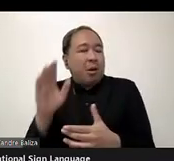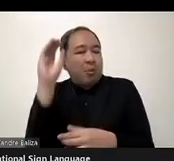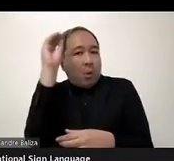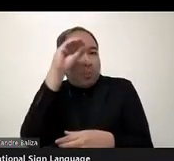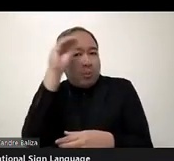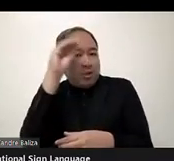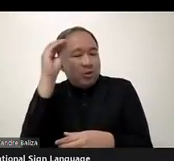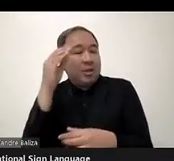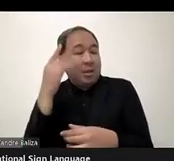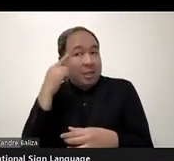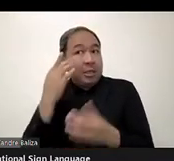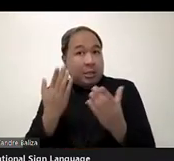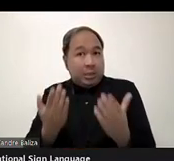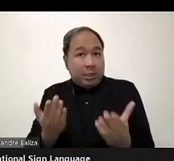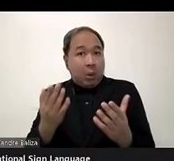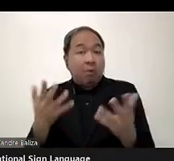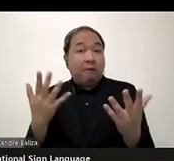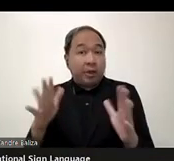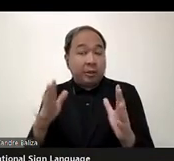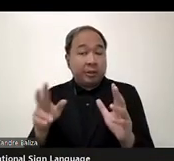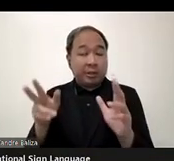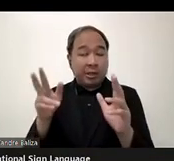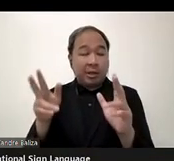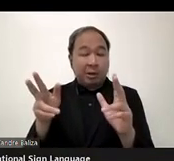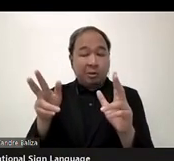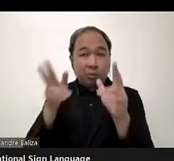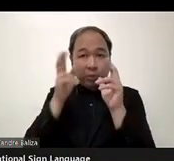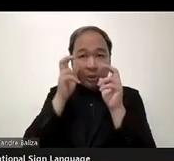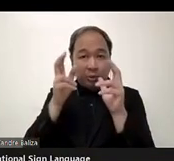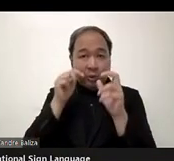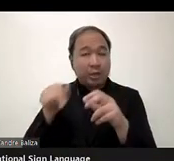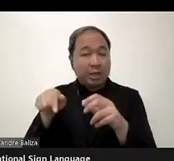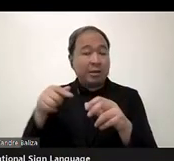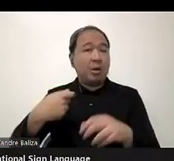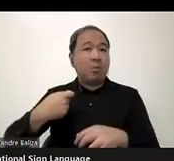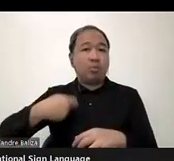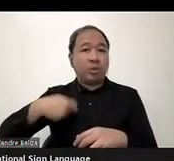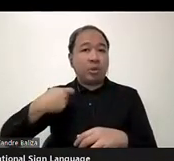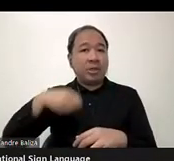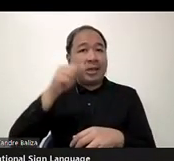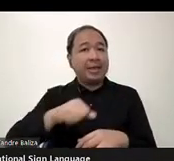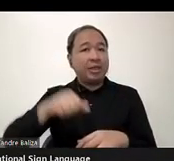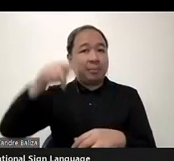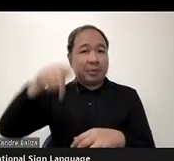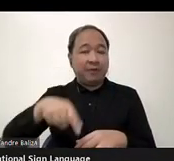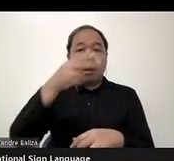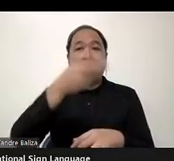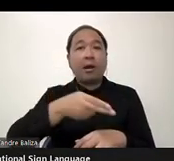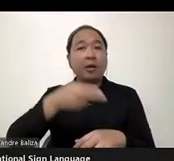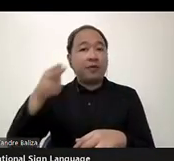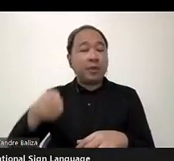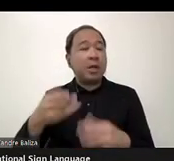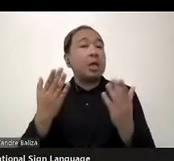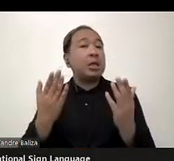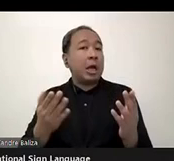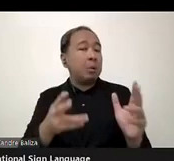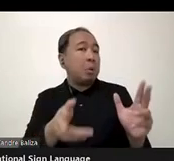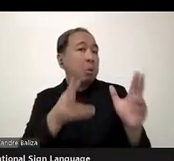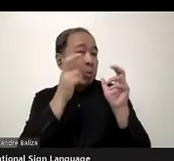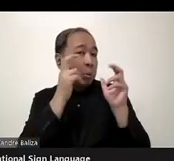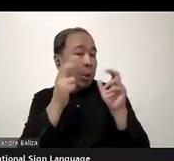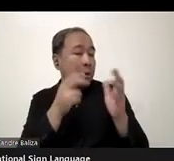listening to the president of Asia Pacific Hard of Hearing. We now listen to Lydia Best who